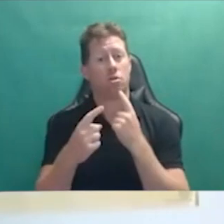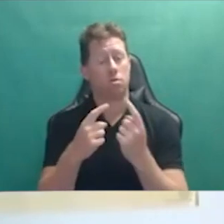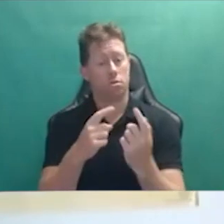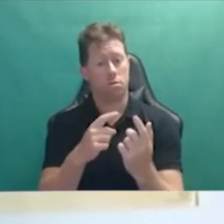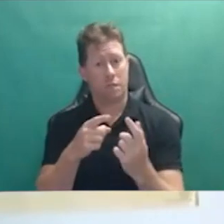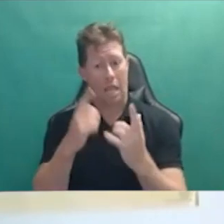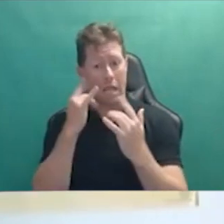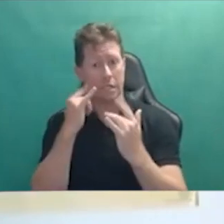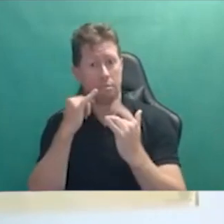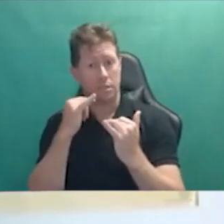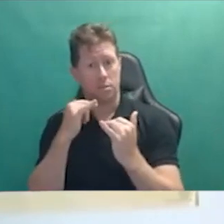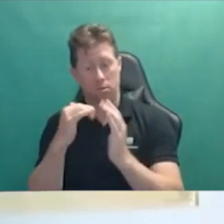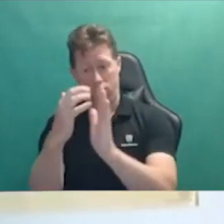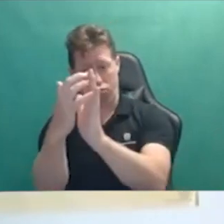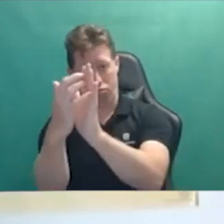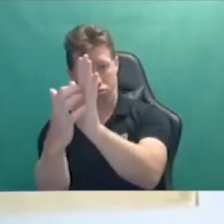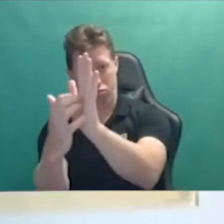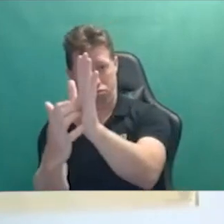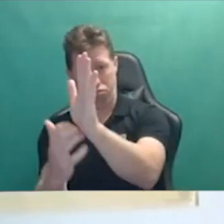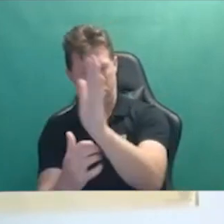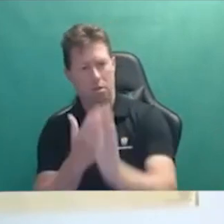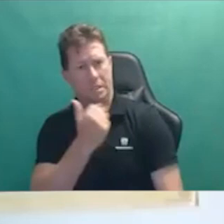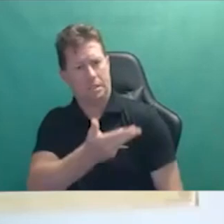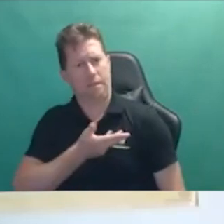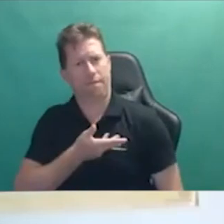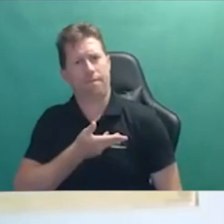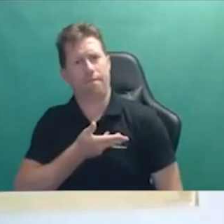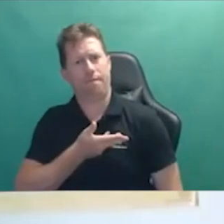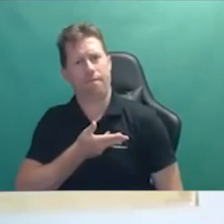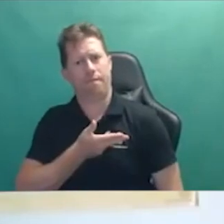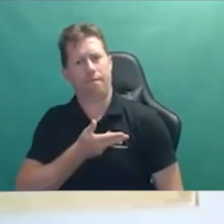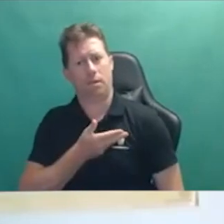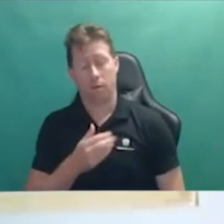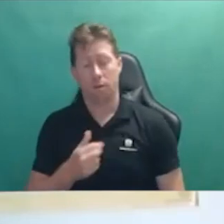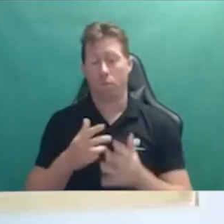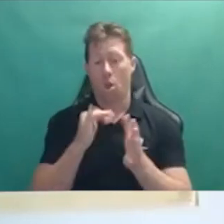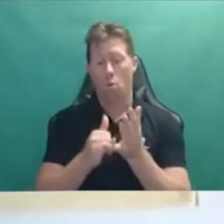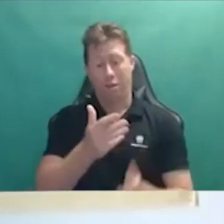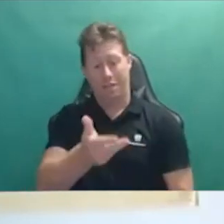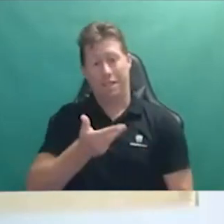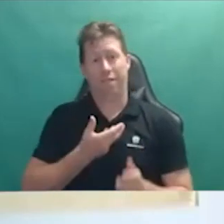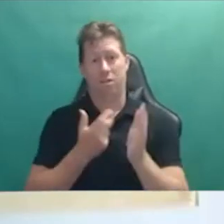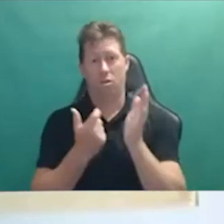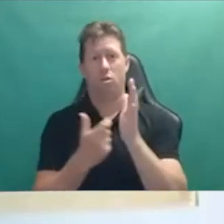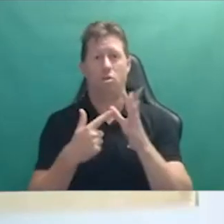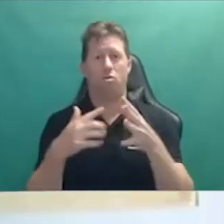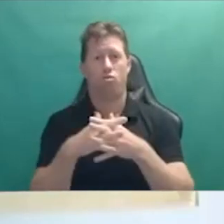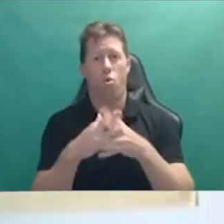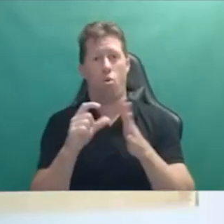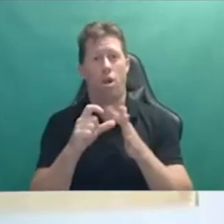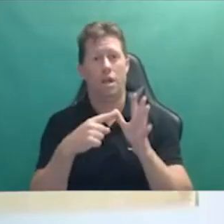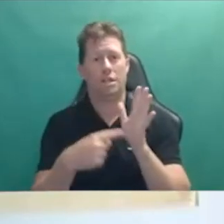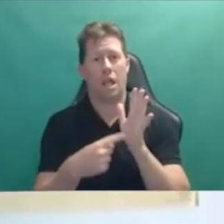assessment. So I asked for my assessment to be given to me. I was provided with the raw data for that assessment, which was